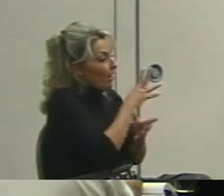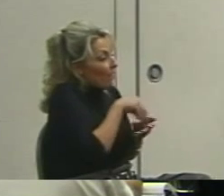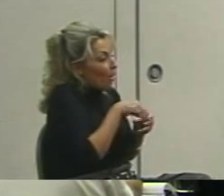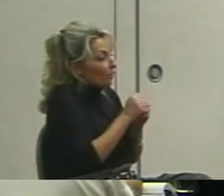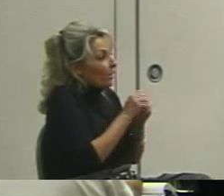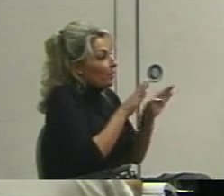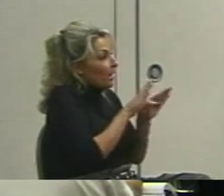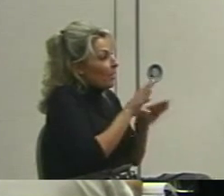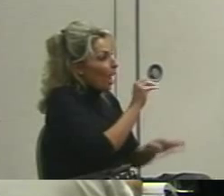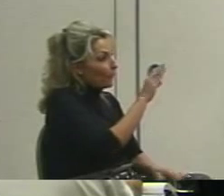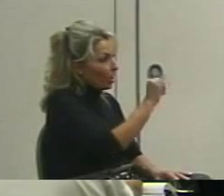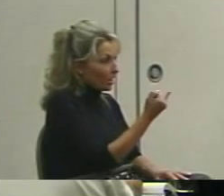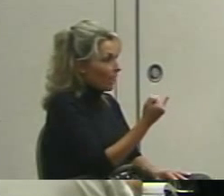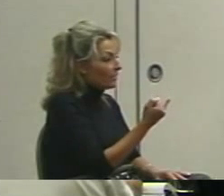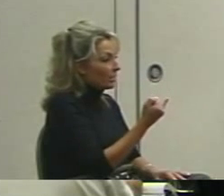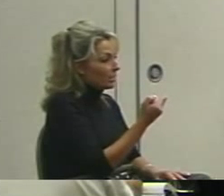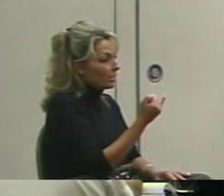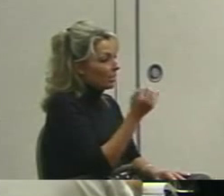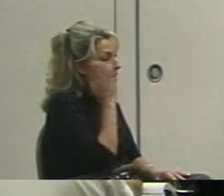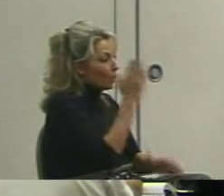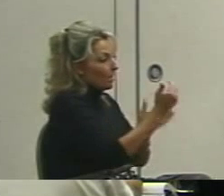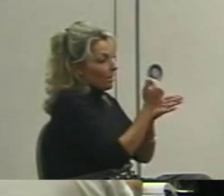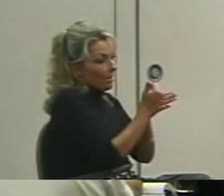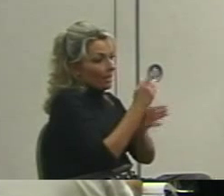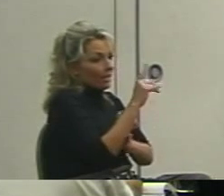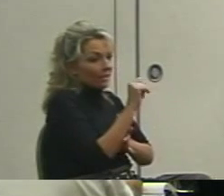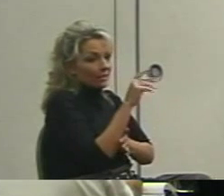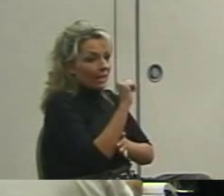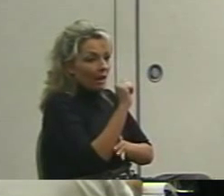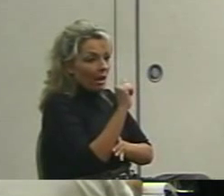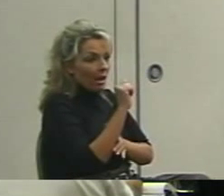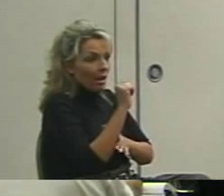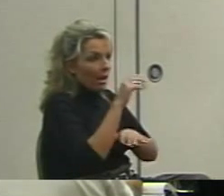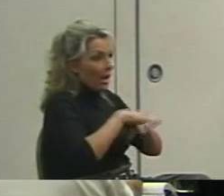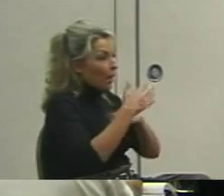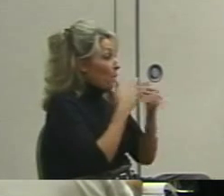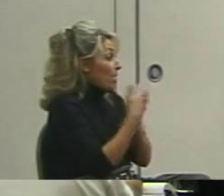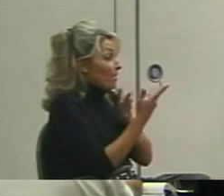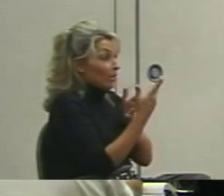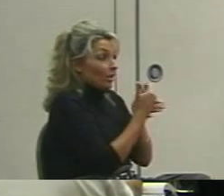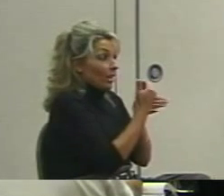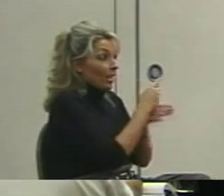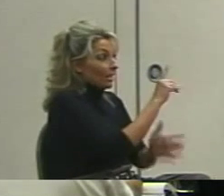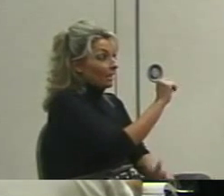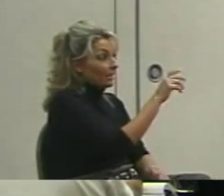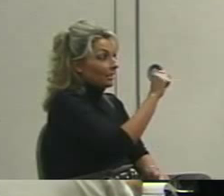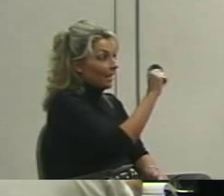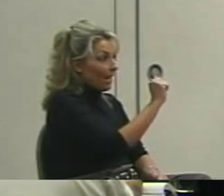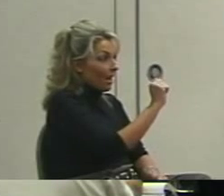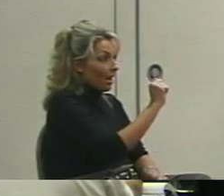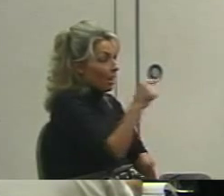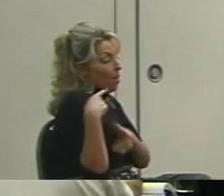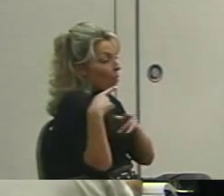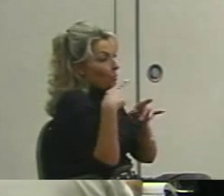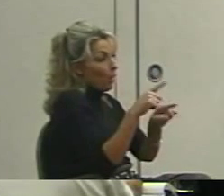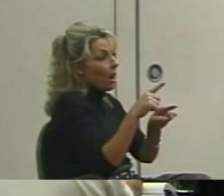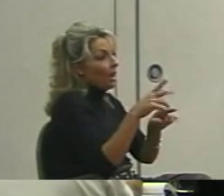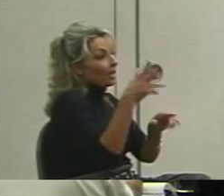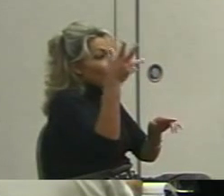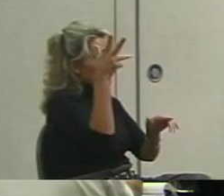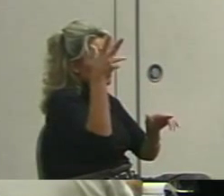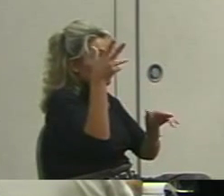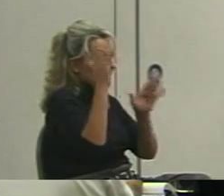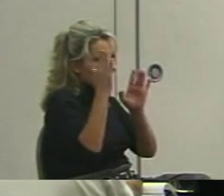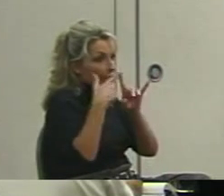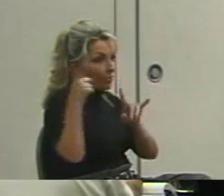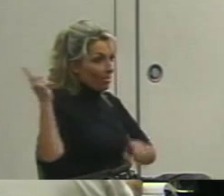behavioral objectives. You're going to be collecting data on whatever it is you're collecting data on while you're also listening to this